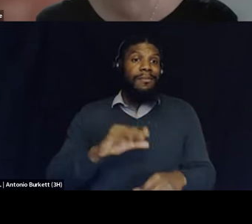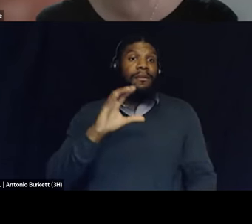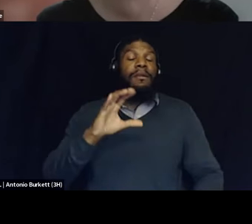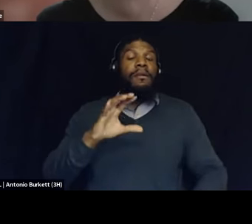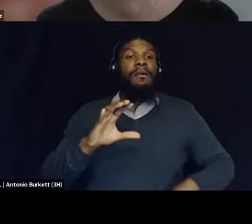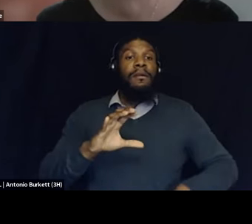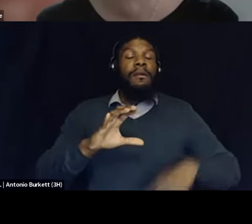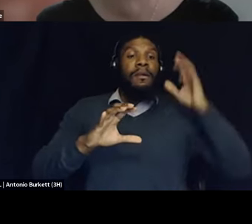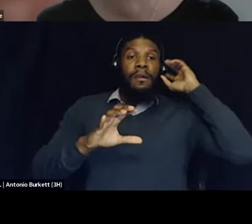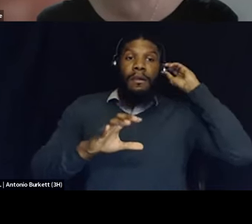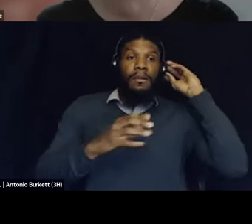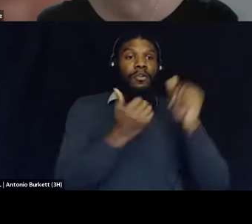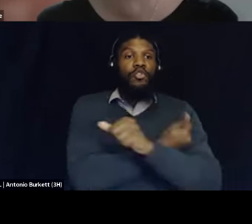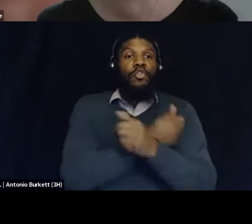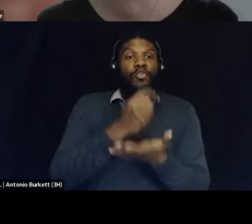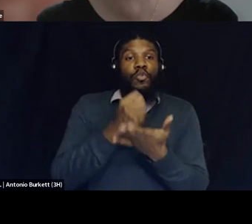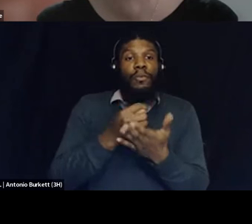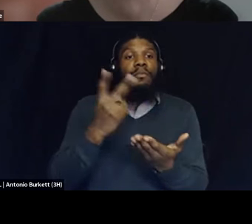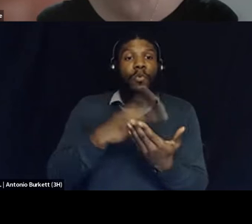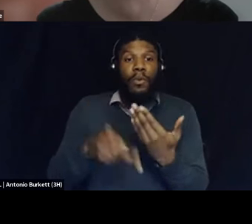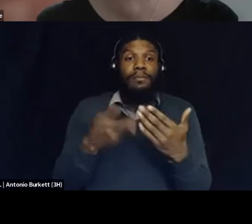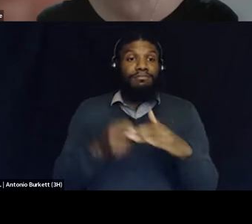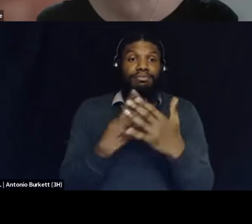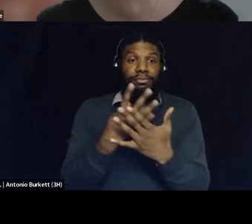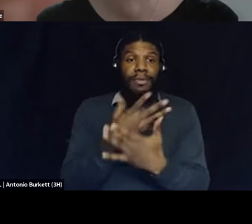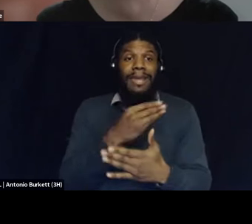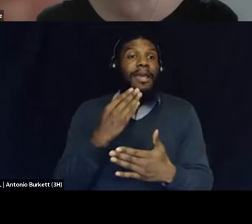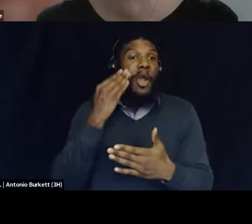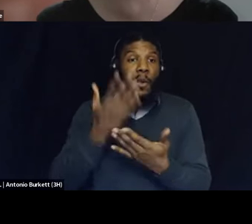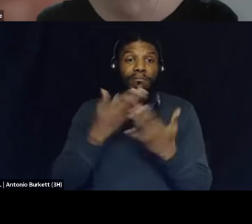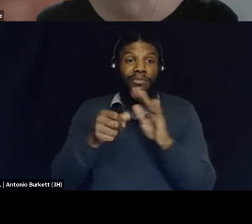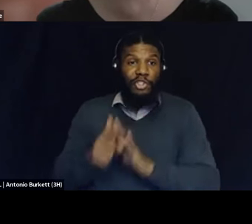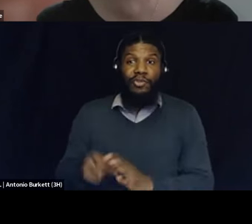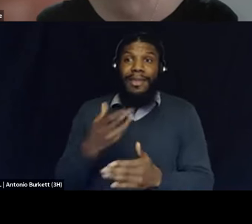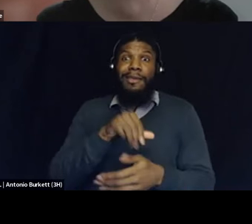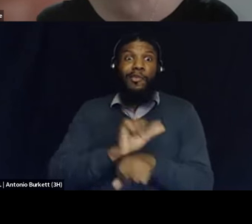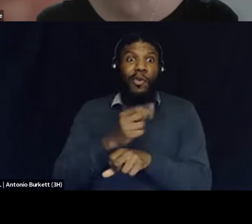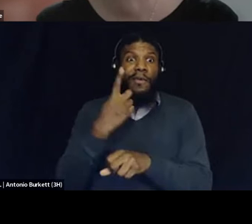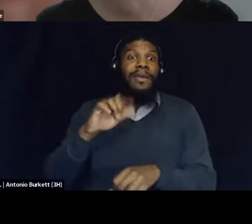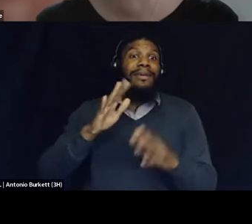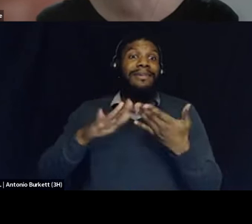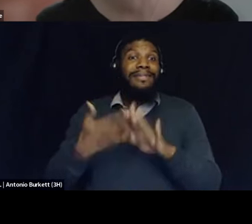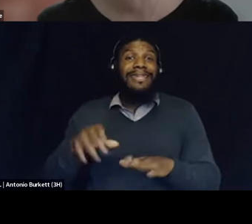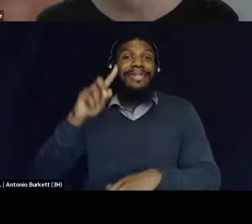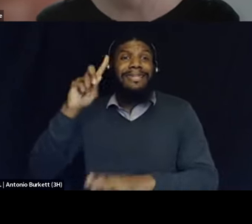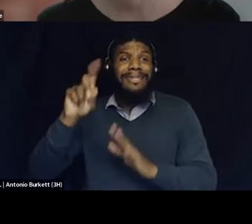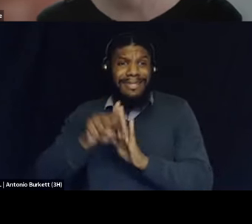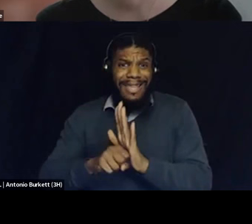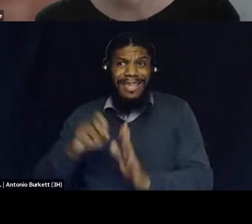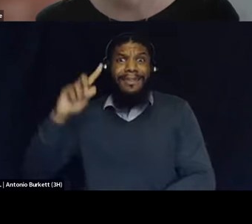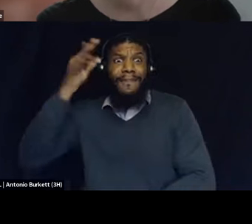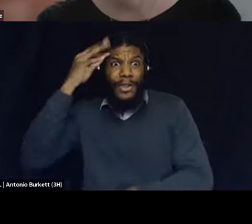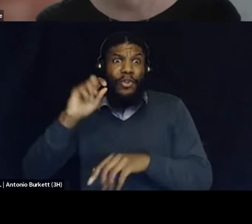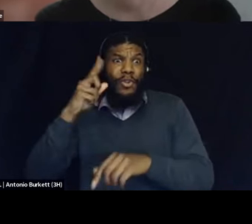and haven't been in a homeless shelter and then having had worked for city state and federal government i see the formula